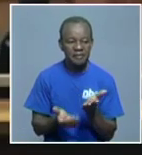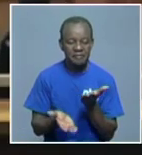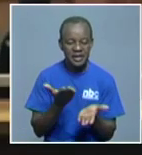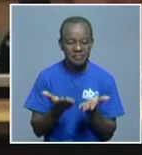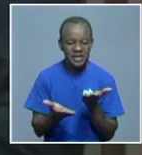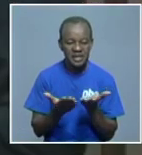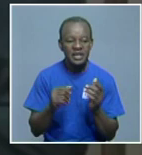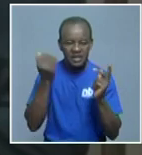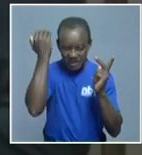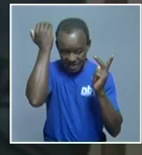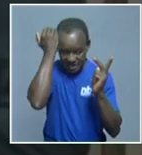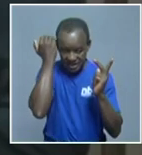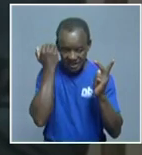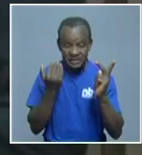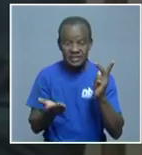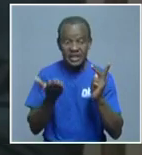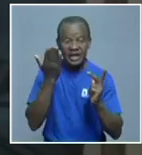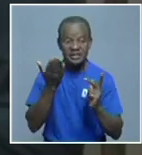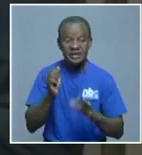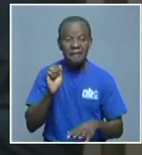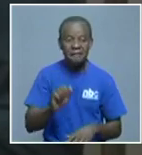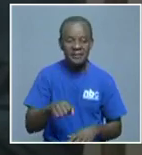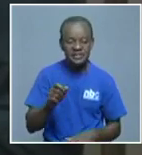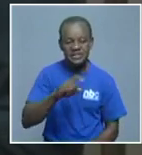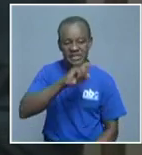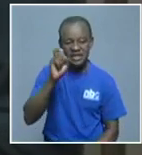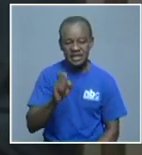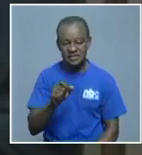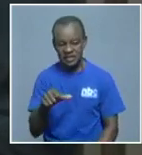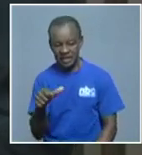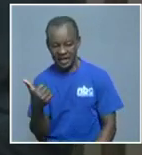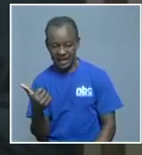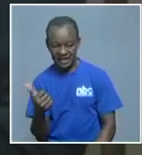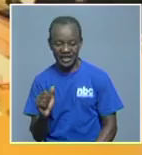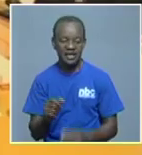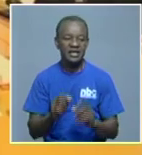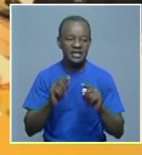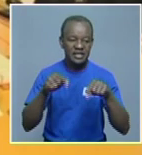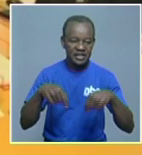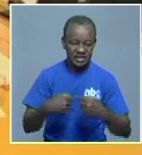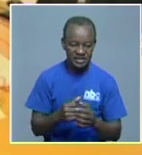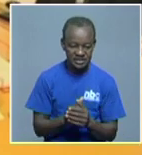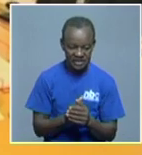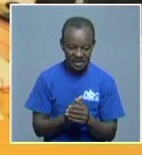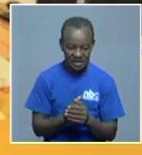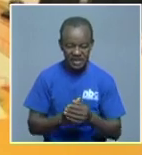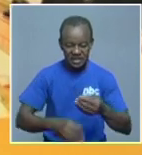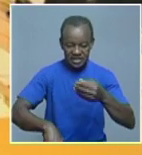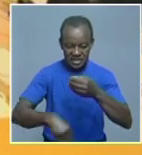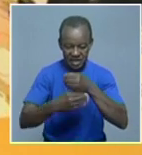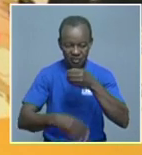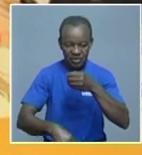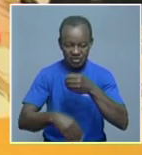brought the proceedings to court or the application to court in the first place,